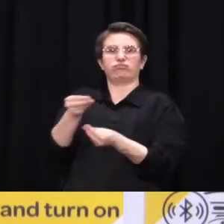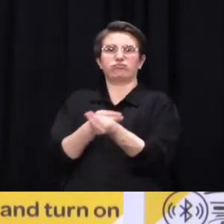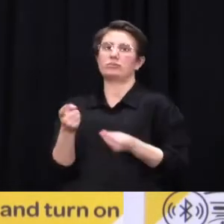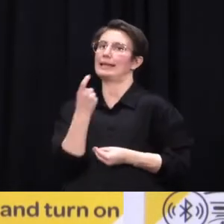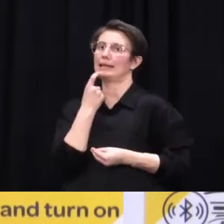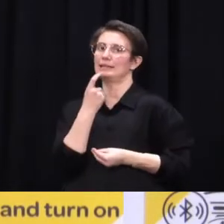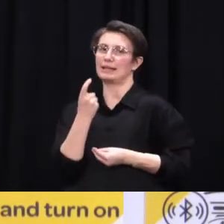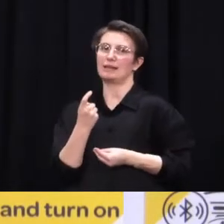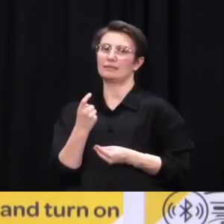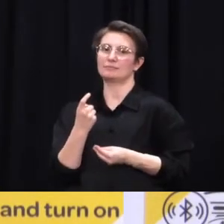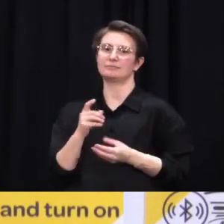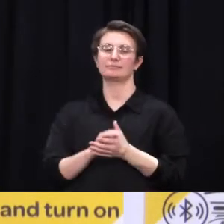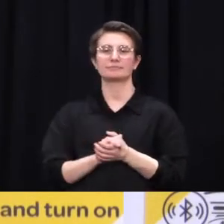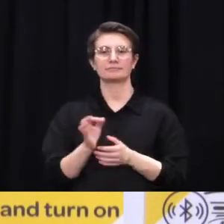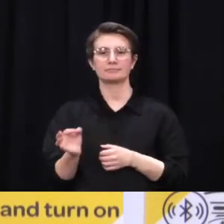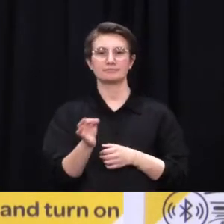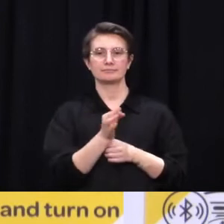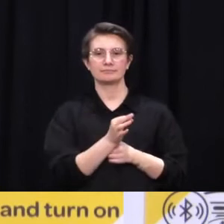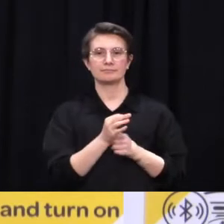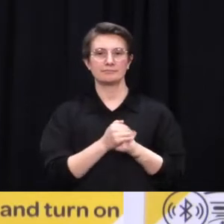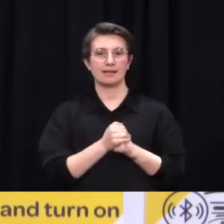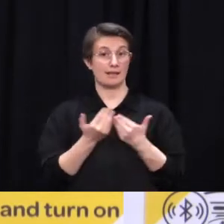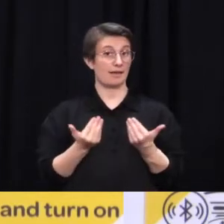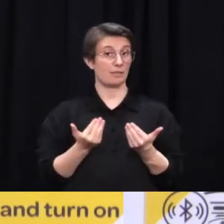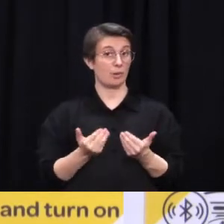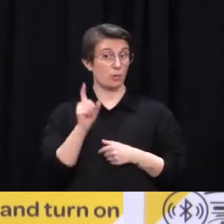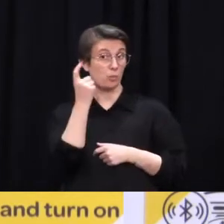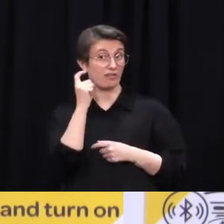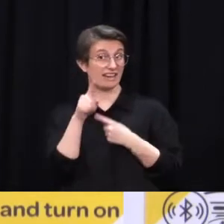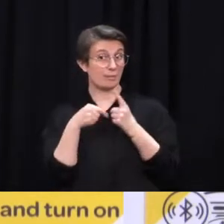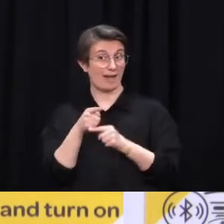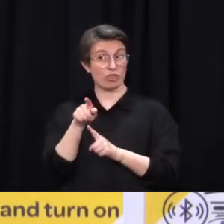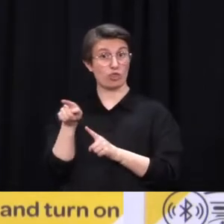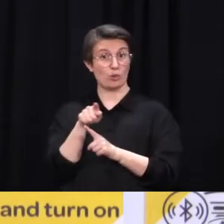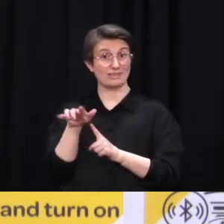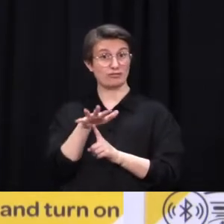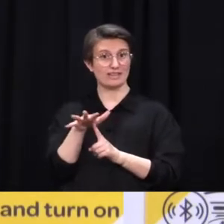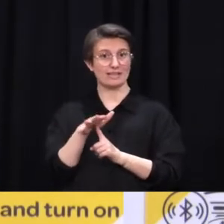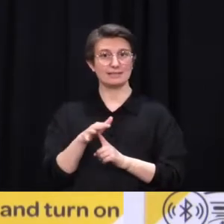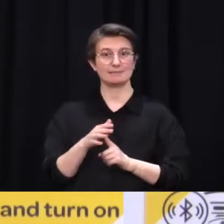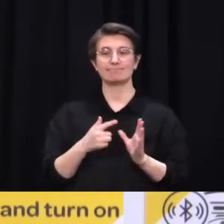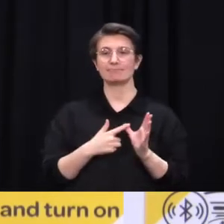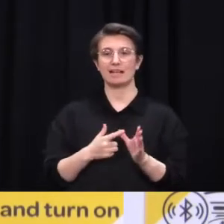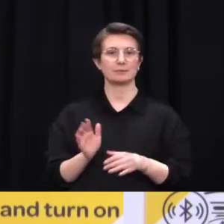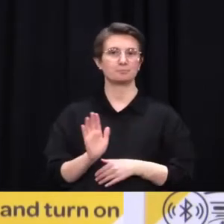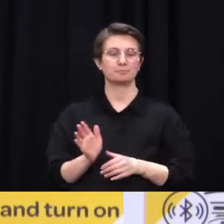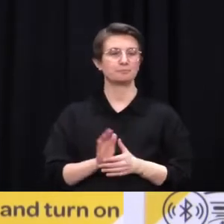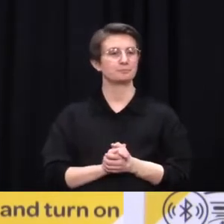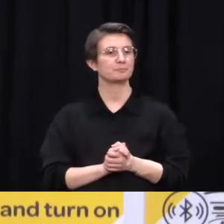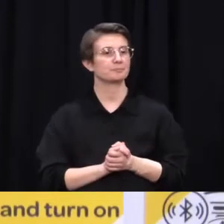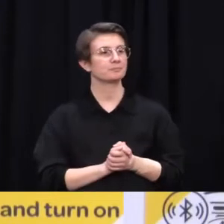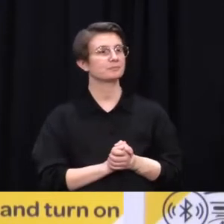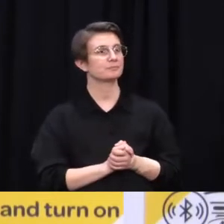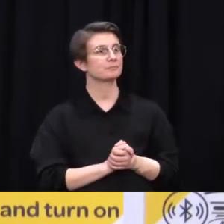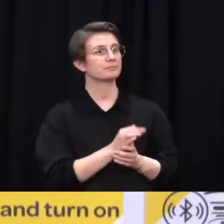stage to be concerned about as a potential service? Not specific locations of interest. Thank you. Can I ask you, in previous lockdowns we've had breakdowns on the health